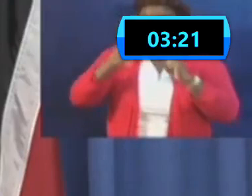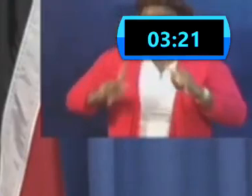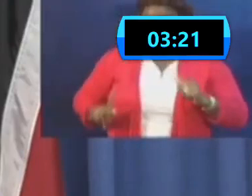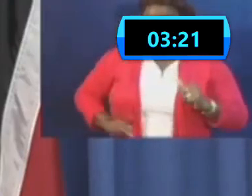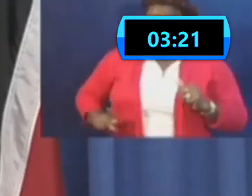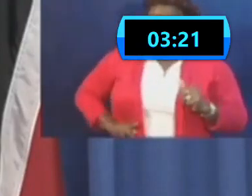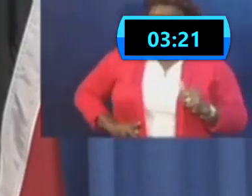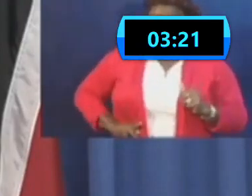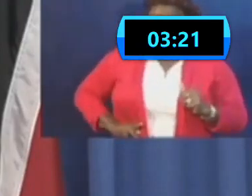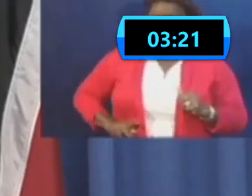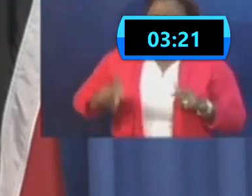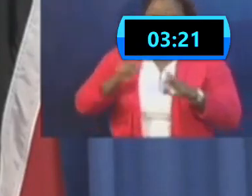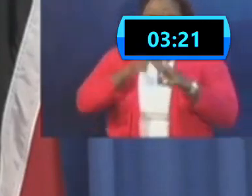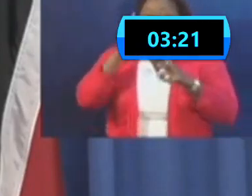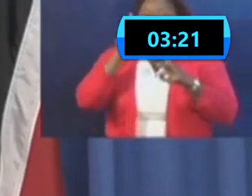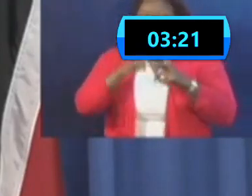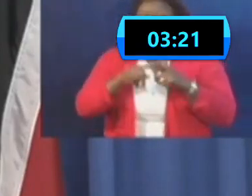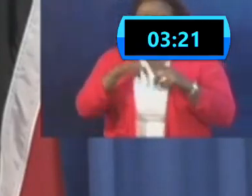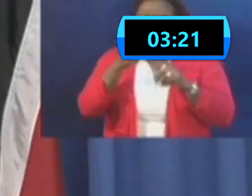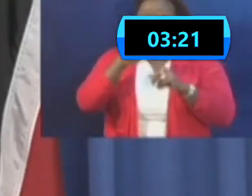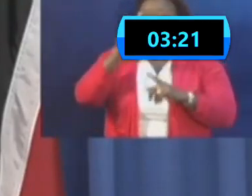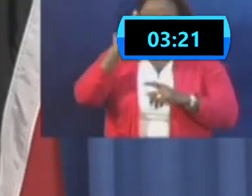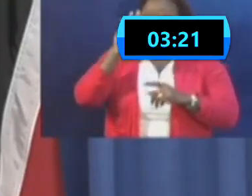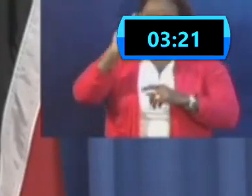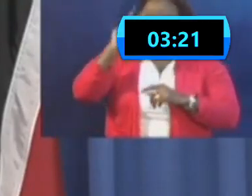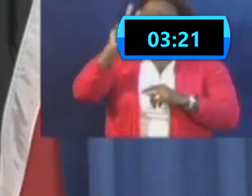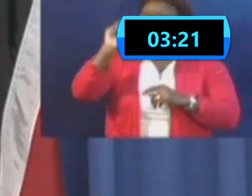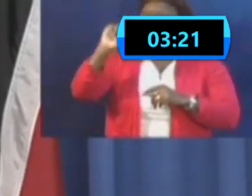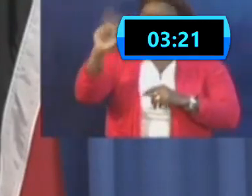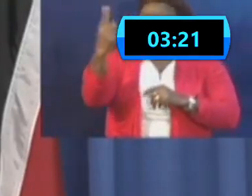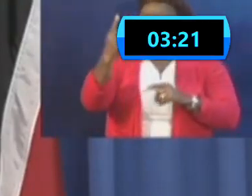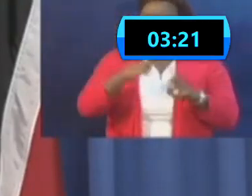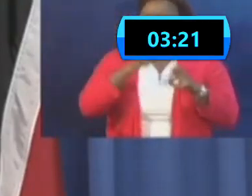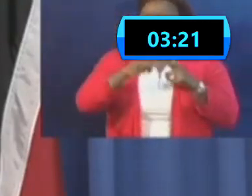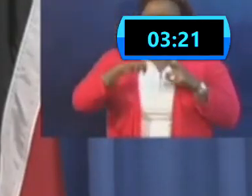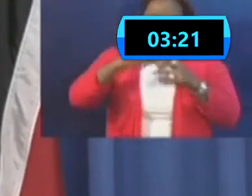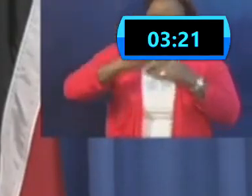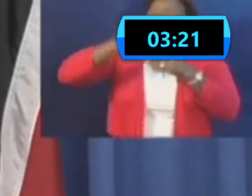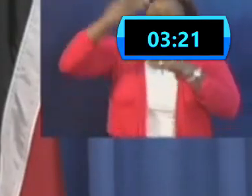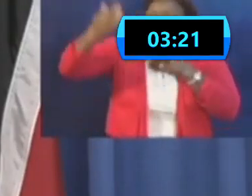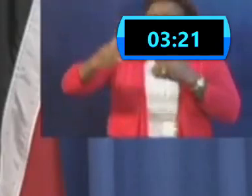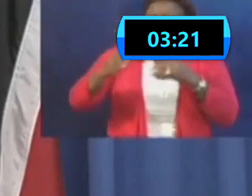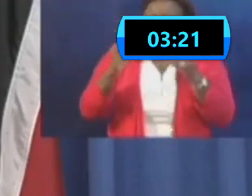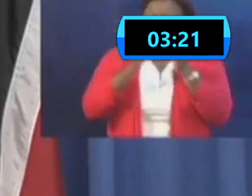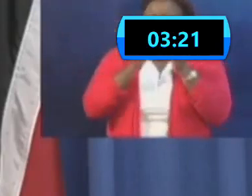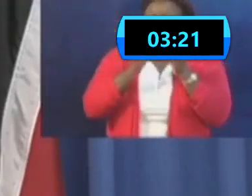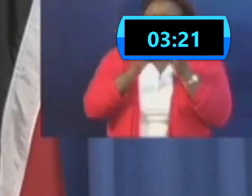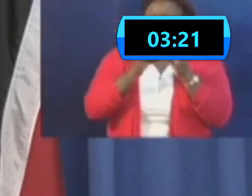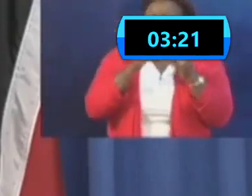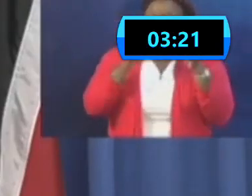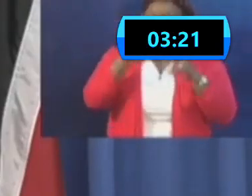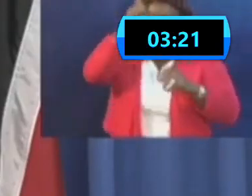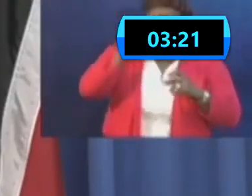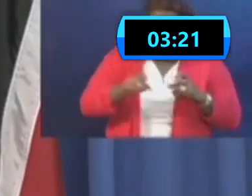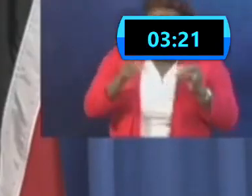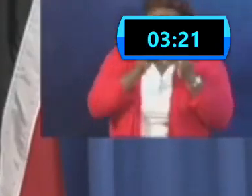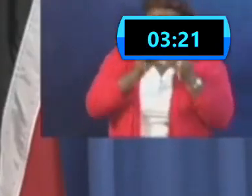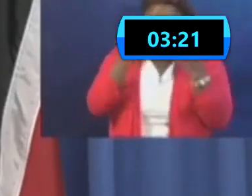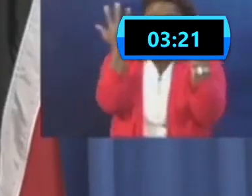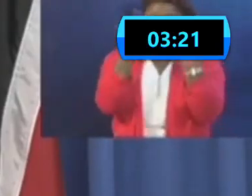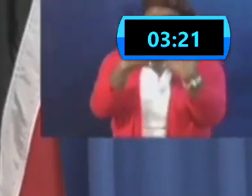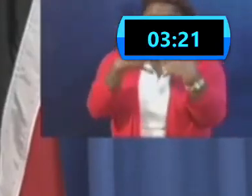in the first instance. And then going forward, if there's need to have separate pools of machines, as the numbers continue to increase, they will